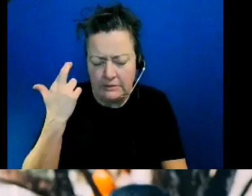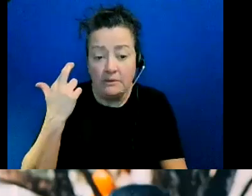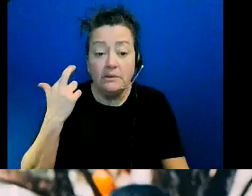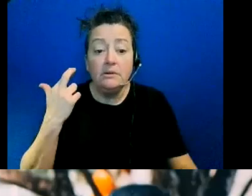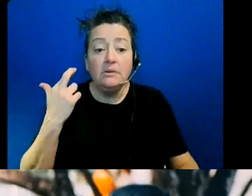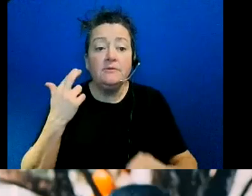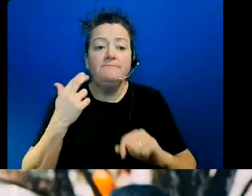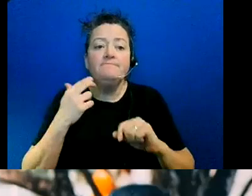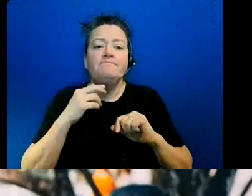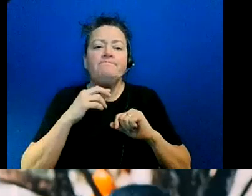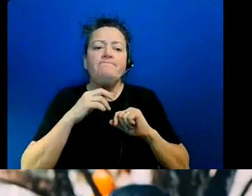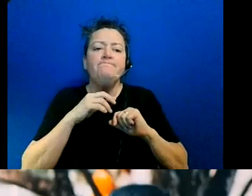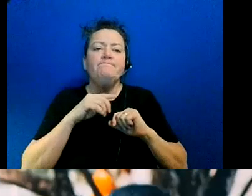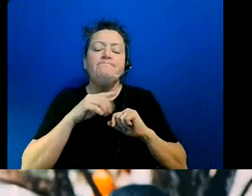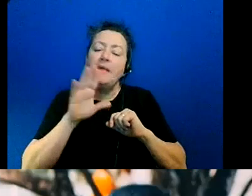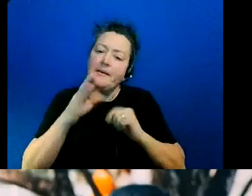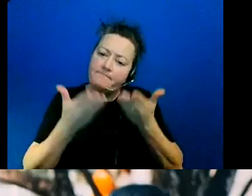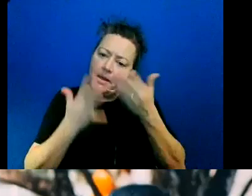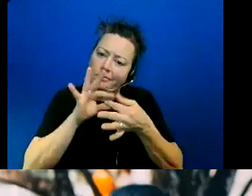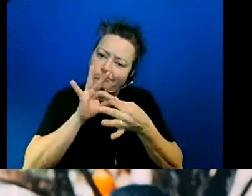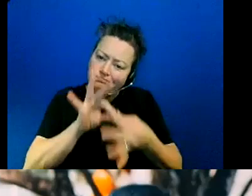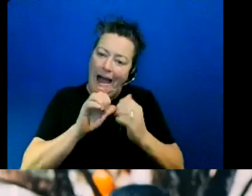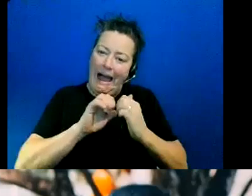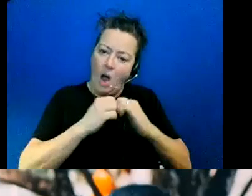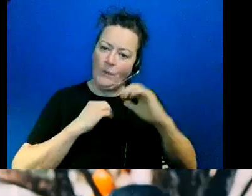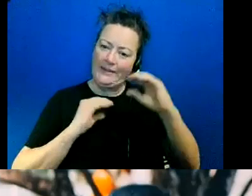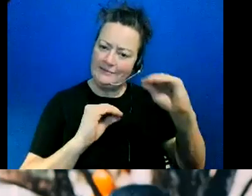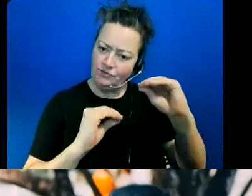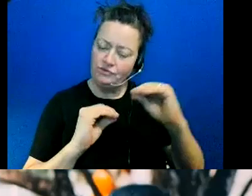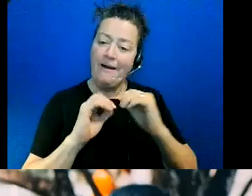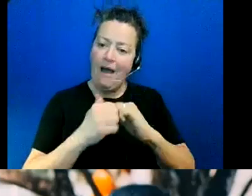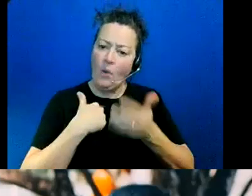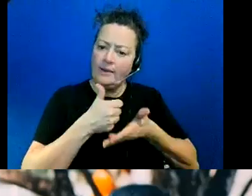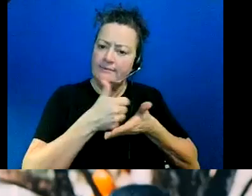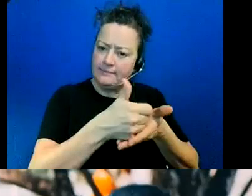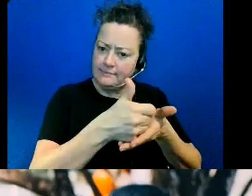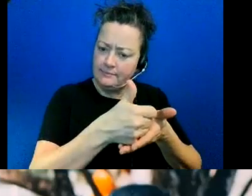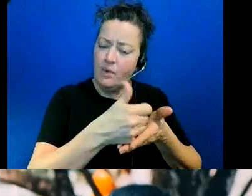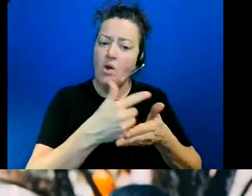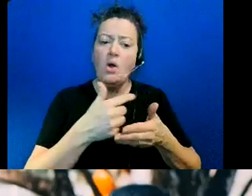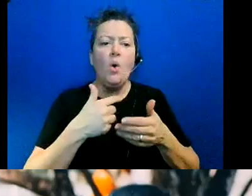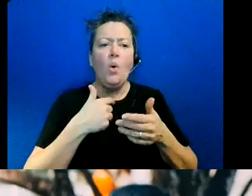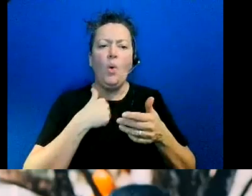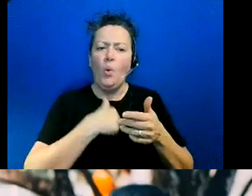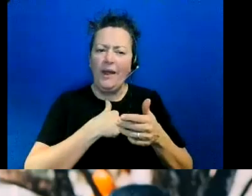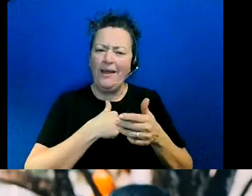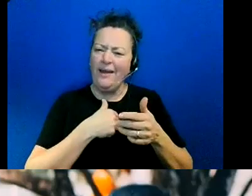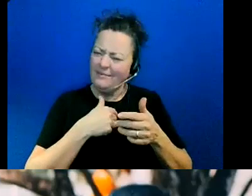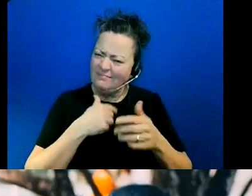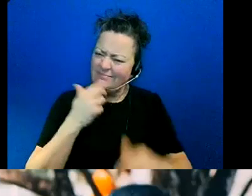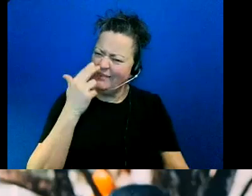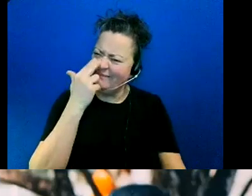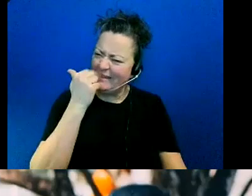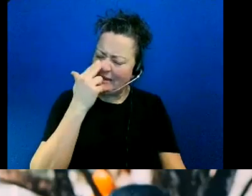the way we're teaching them and the way we are assisting them that we continue to place them in special education